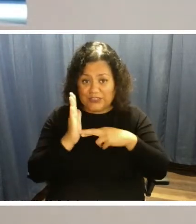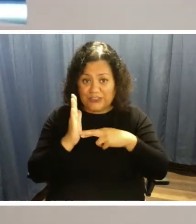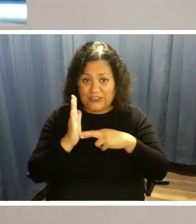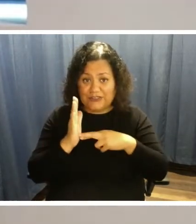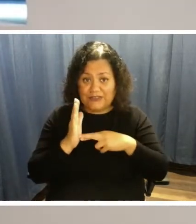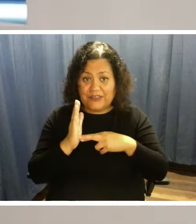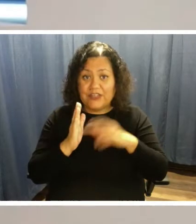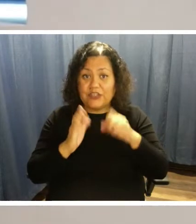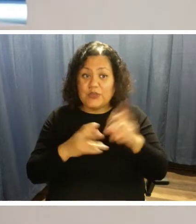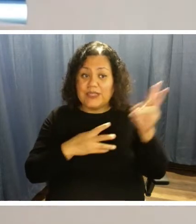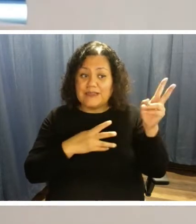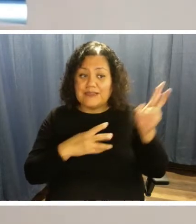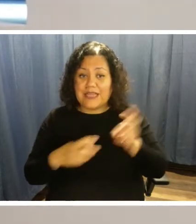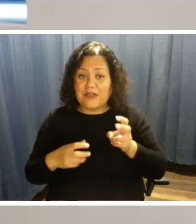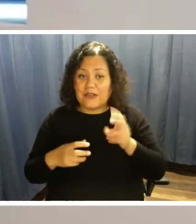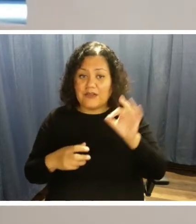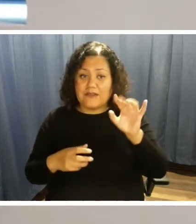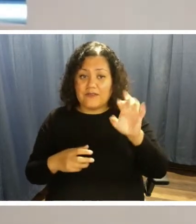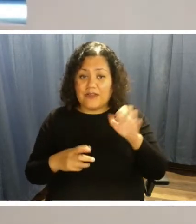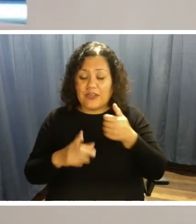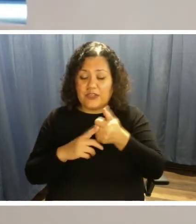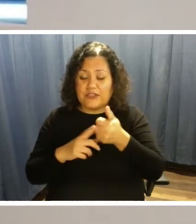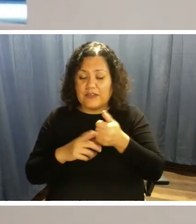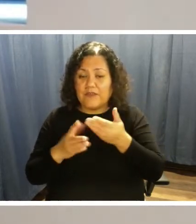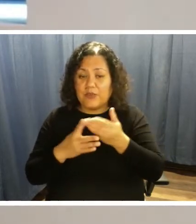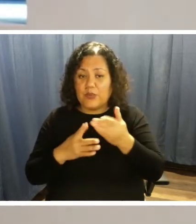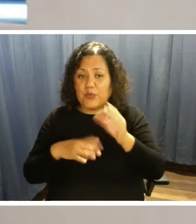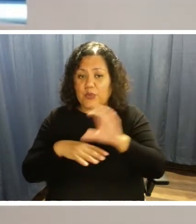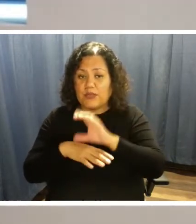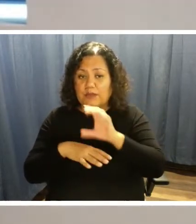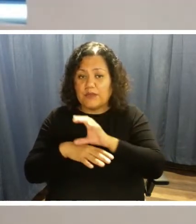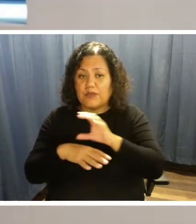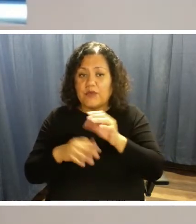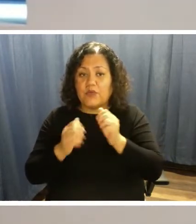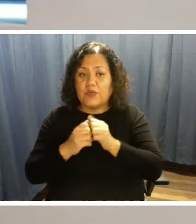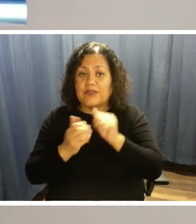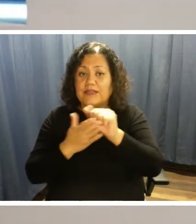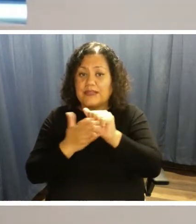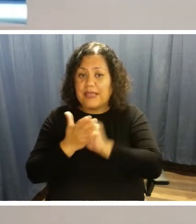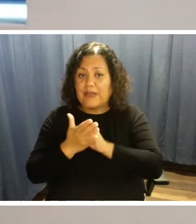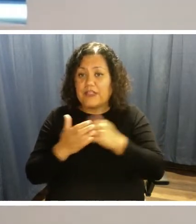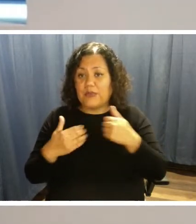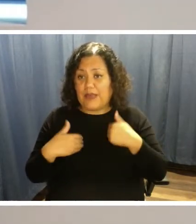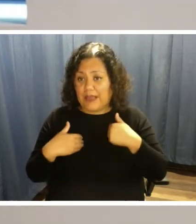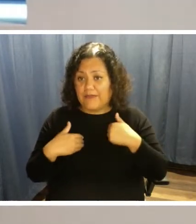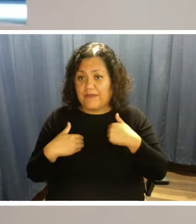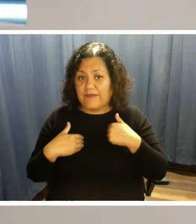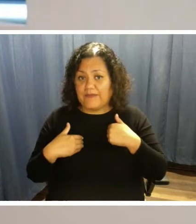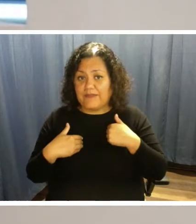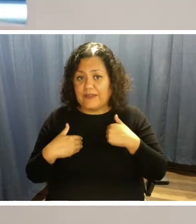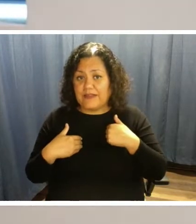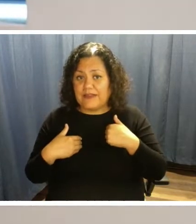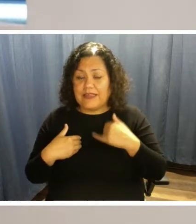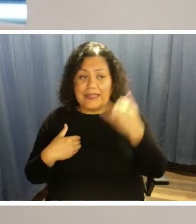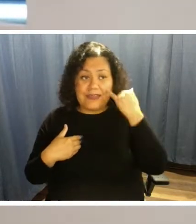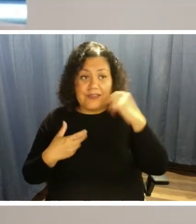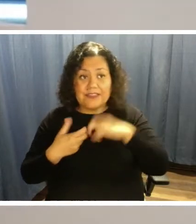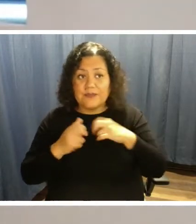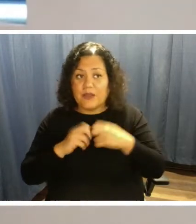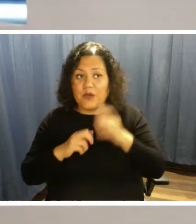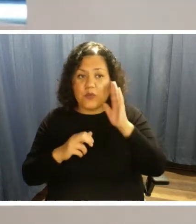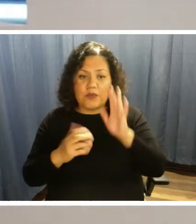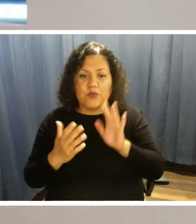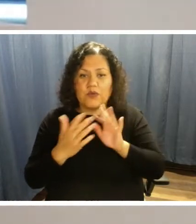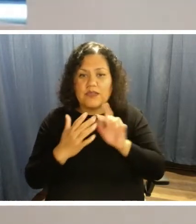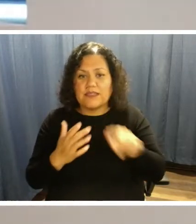yourself through your computer with the account that you have made. But if that is a problem for you, we'll reach out to you and we'll